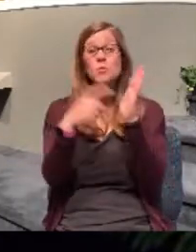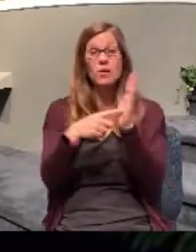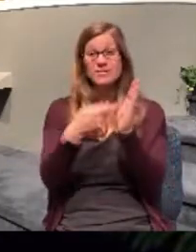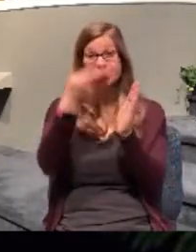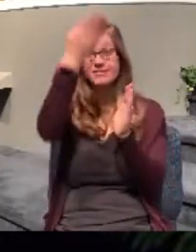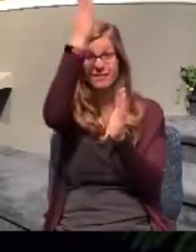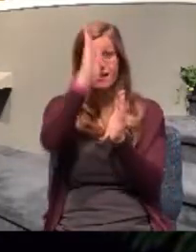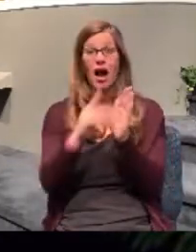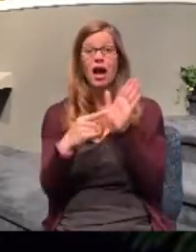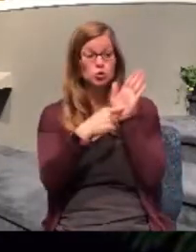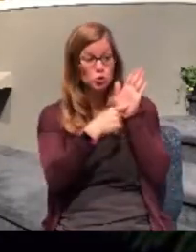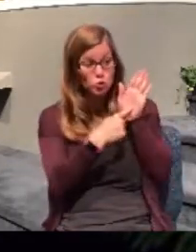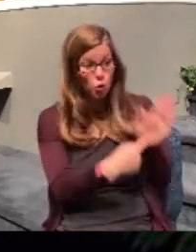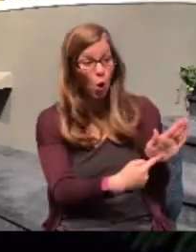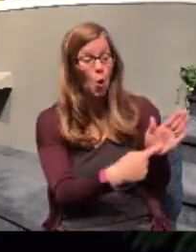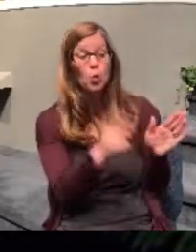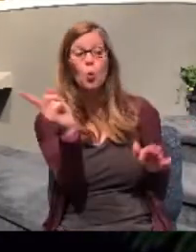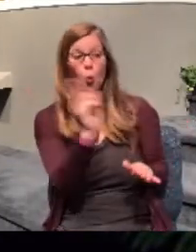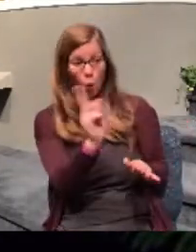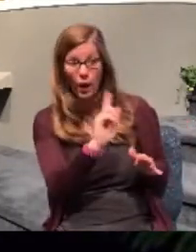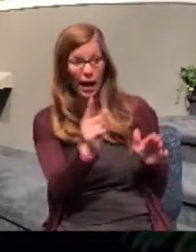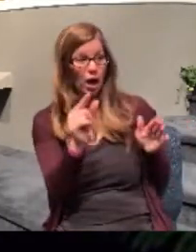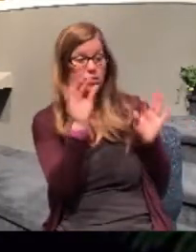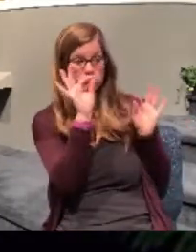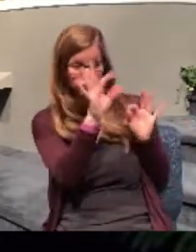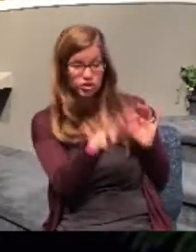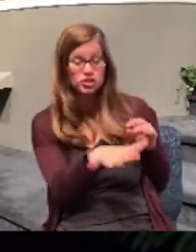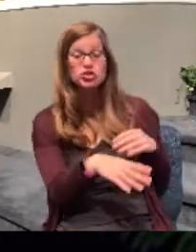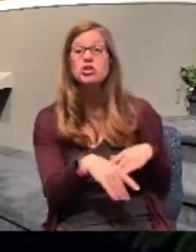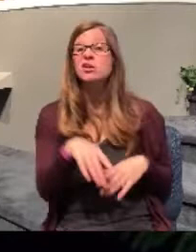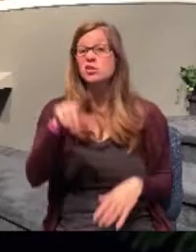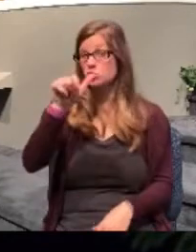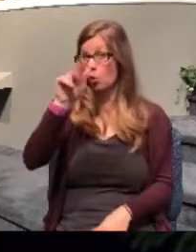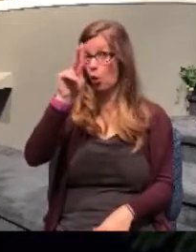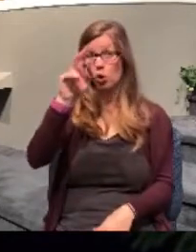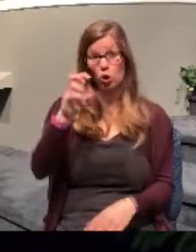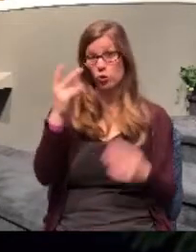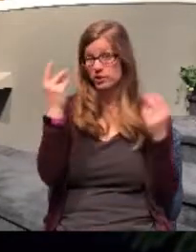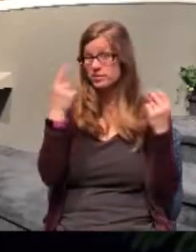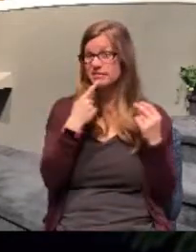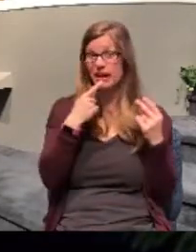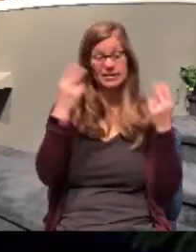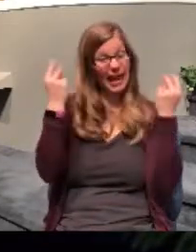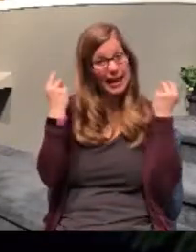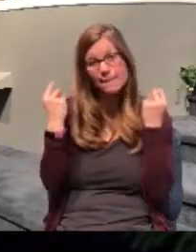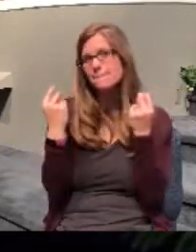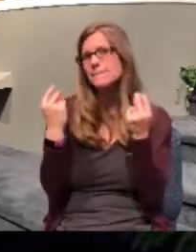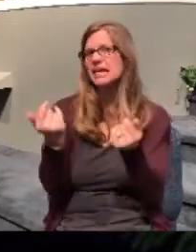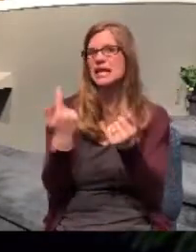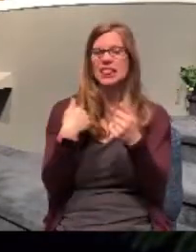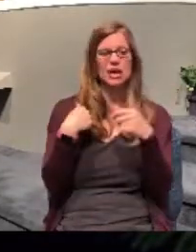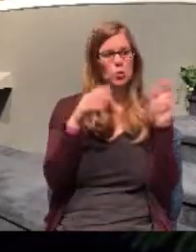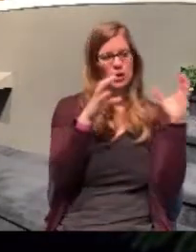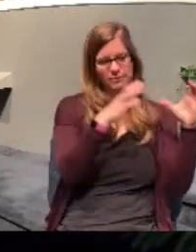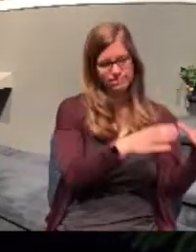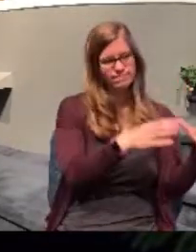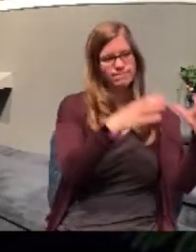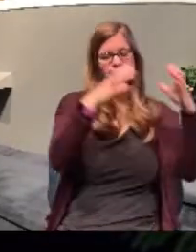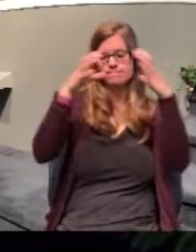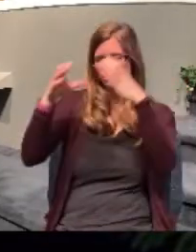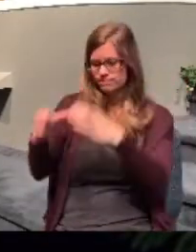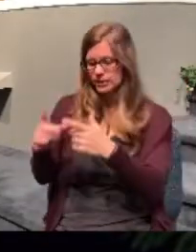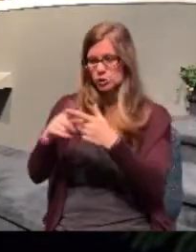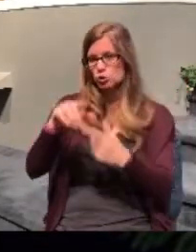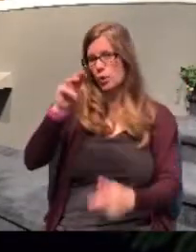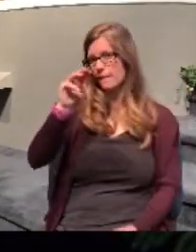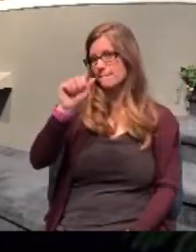revealed, Dr. Luke says, immediately we endeavor to go into Macedonia. Isn't